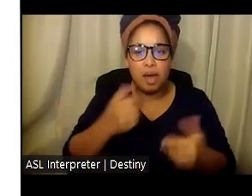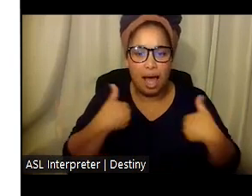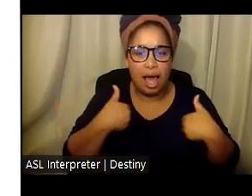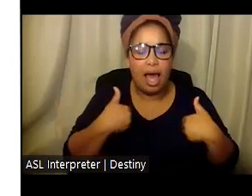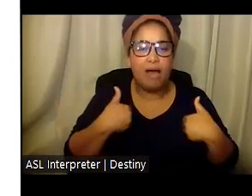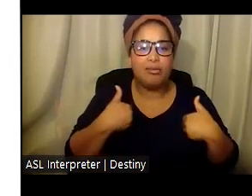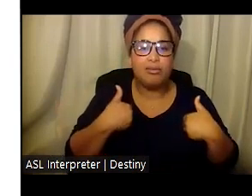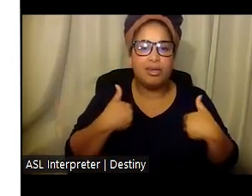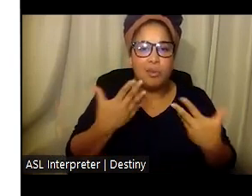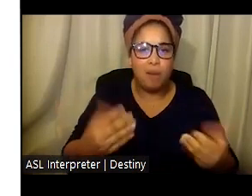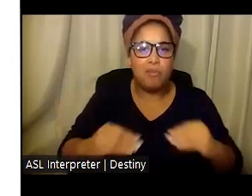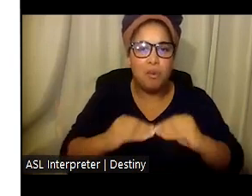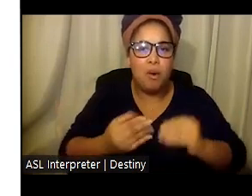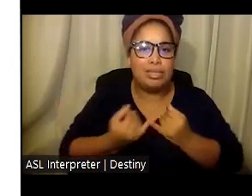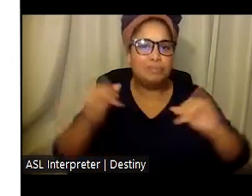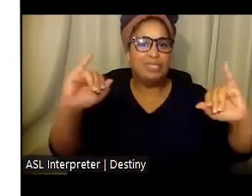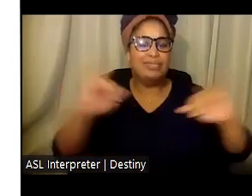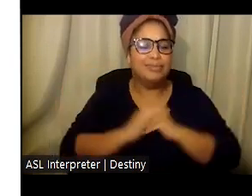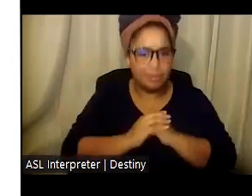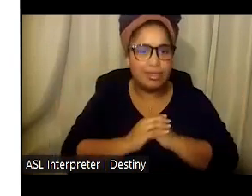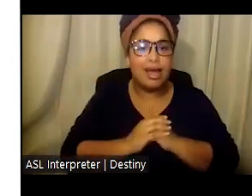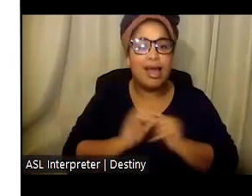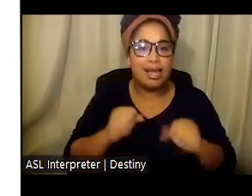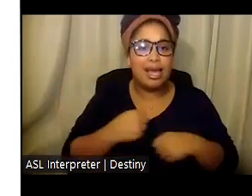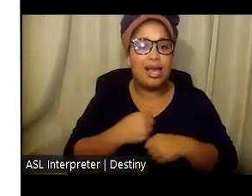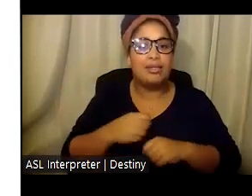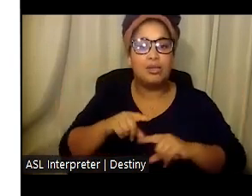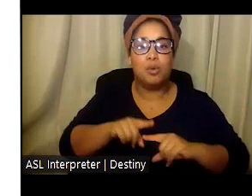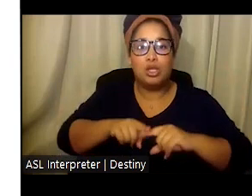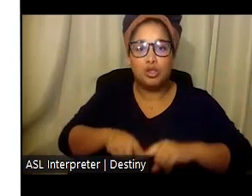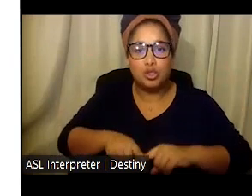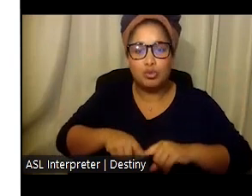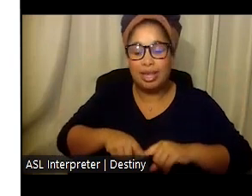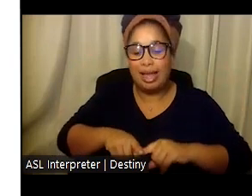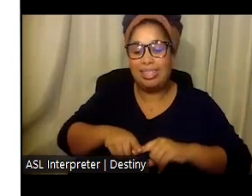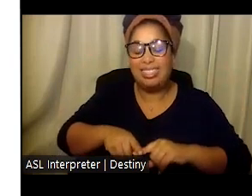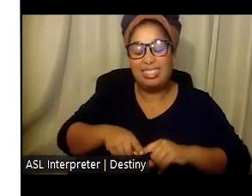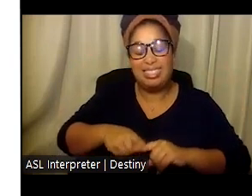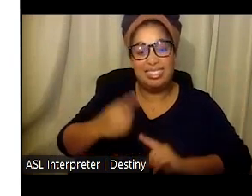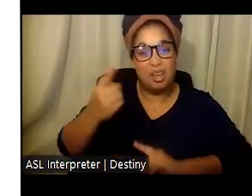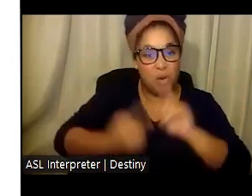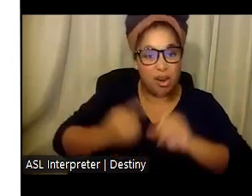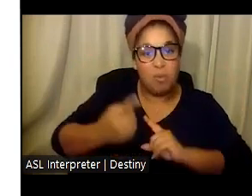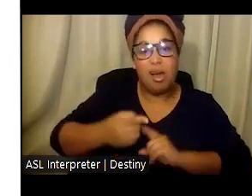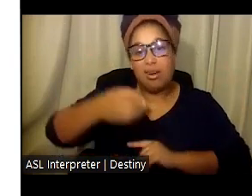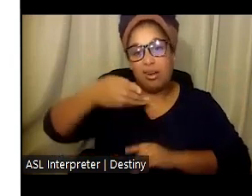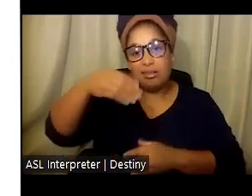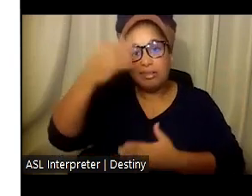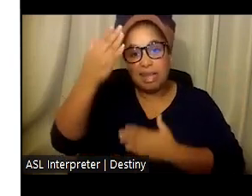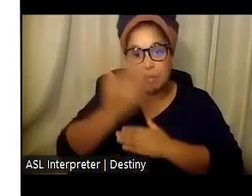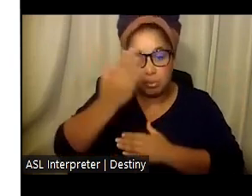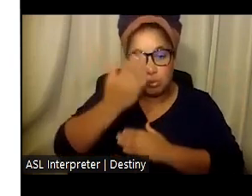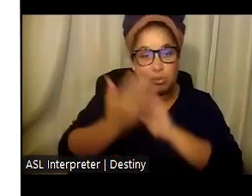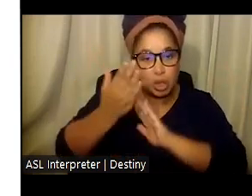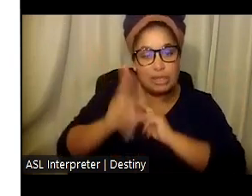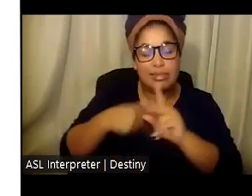independence, and as a result, can reduce reliance on in-person direct supports. This